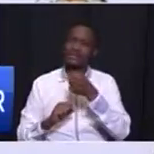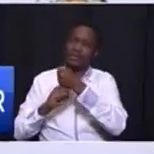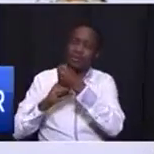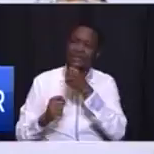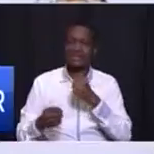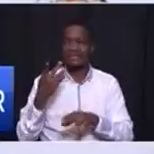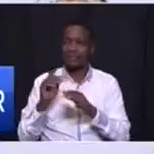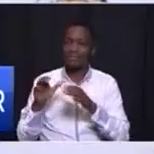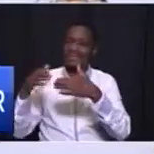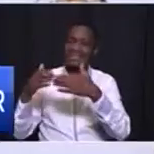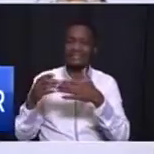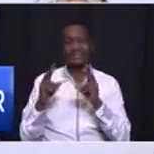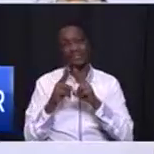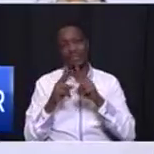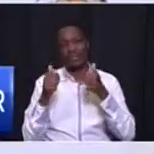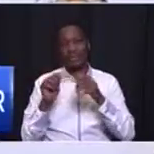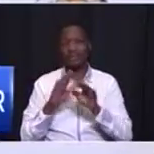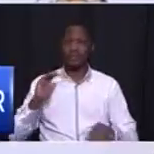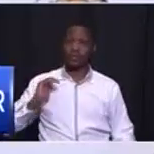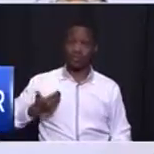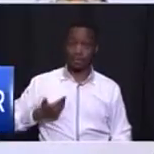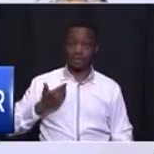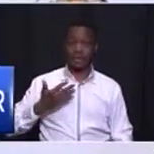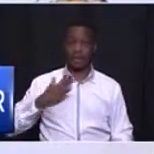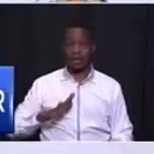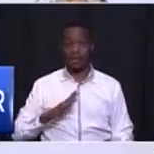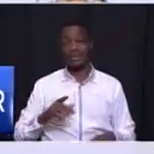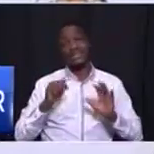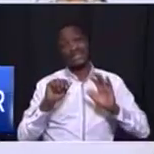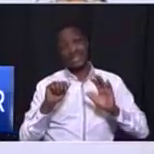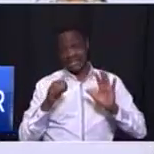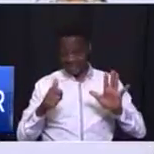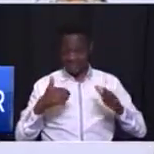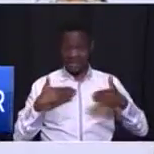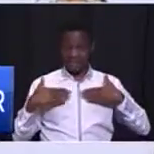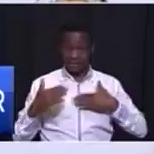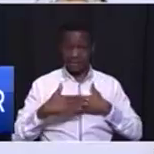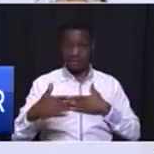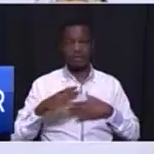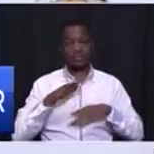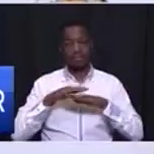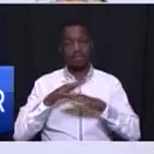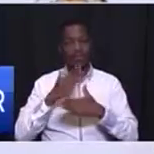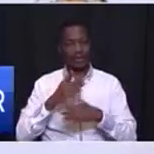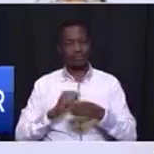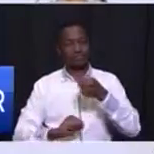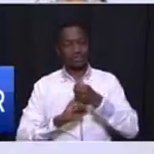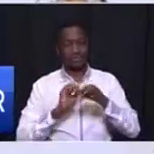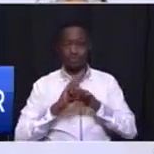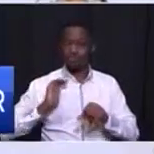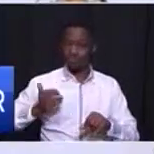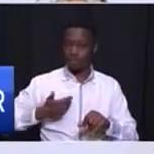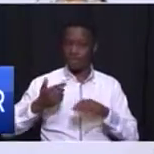sectors very well women I want to see in the sixth administration more work to support women